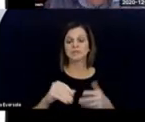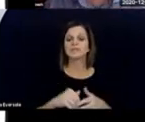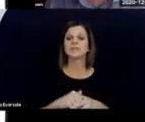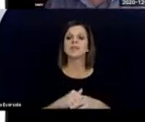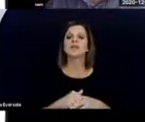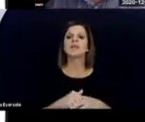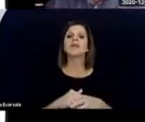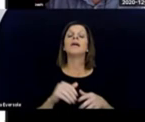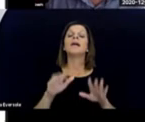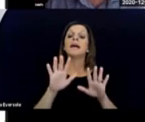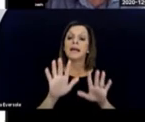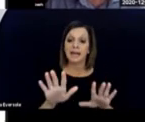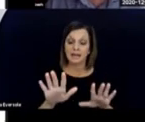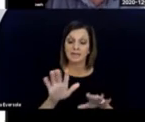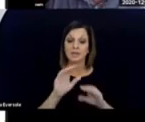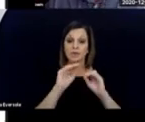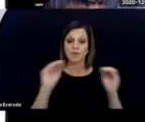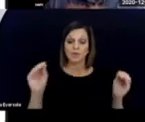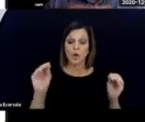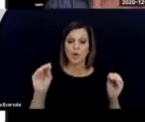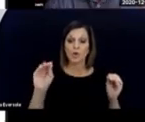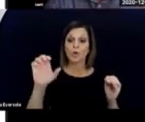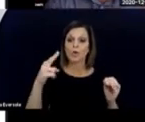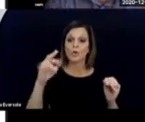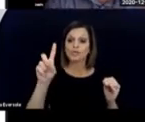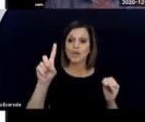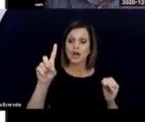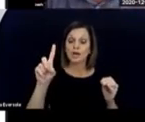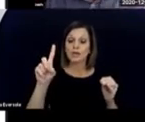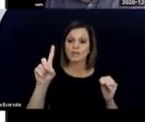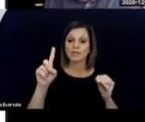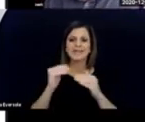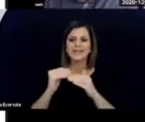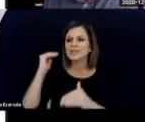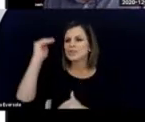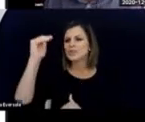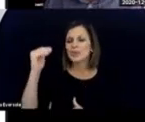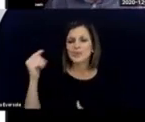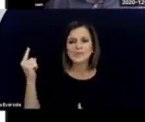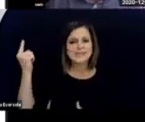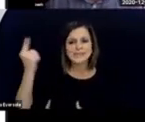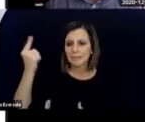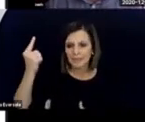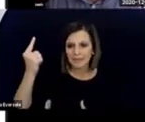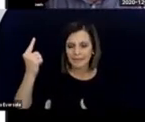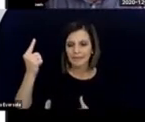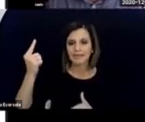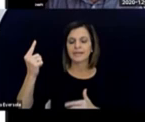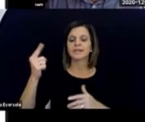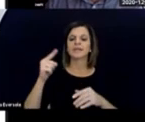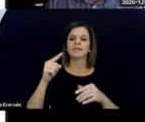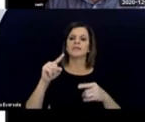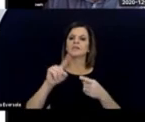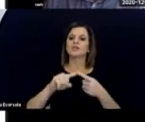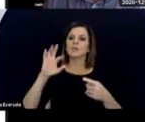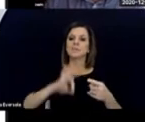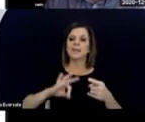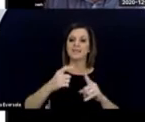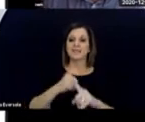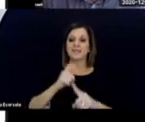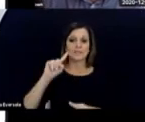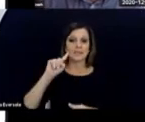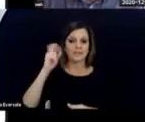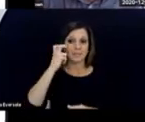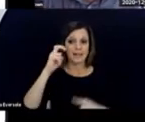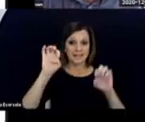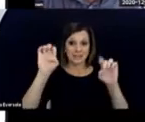child is too something to benefit from deafblind education. In fact, you